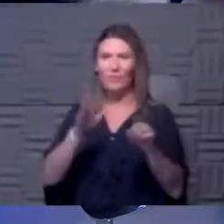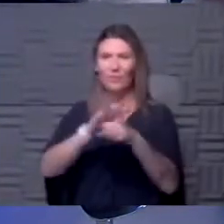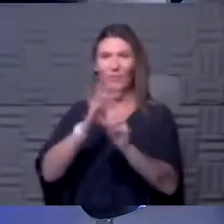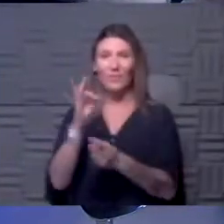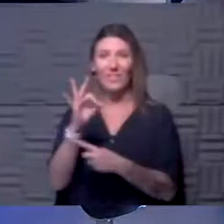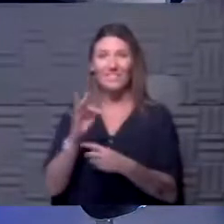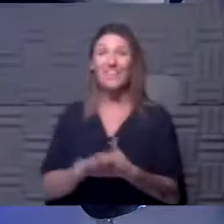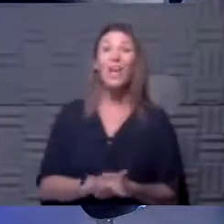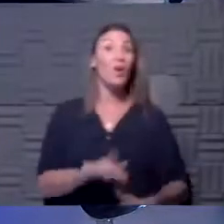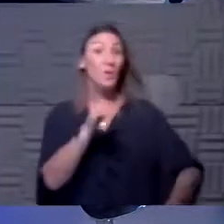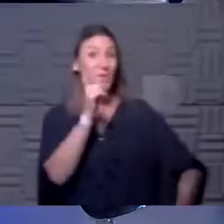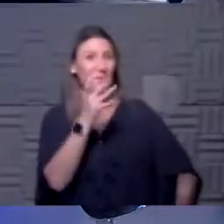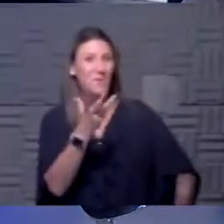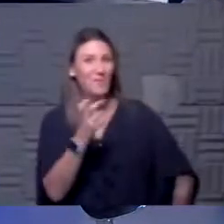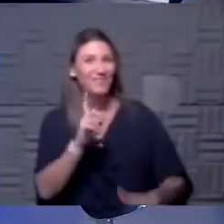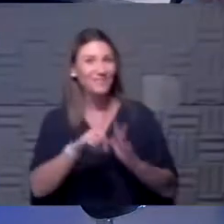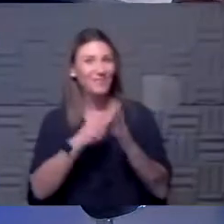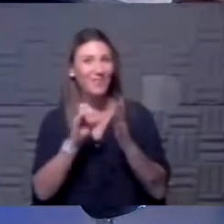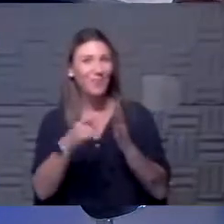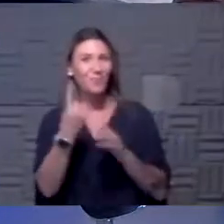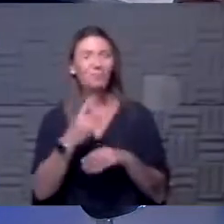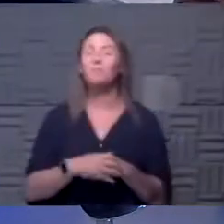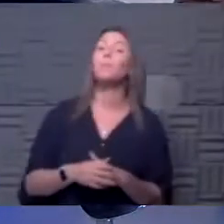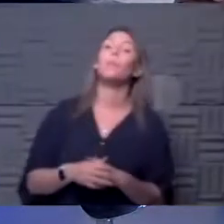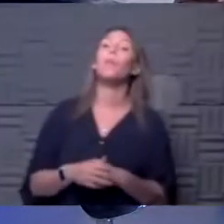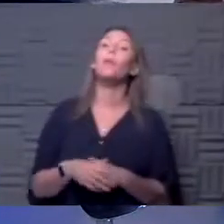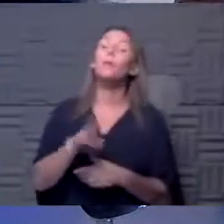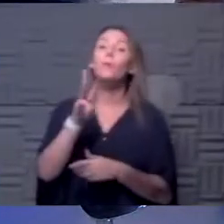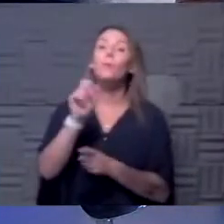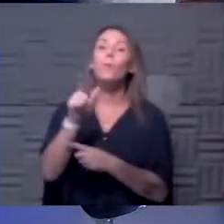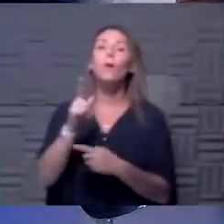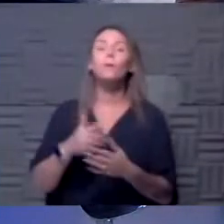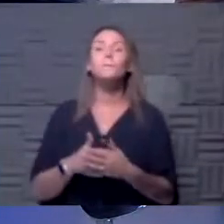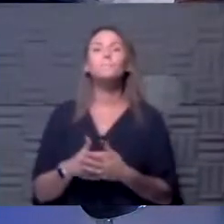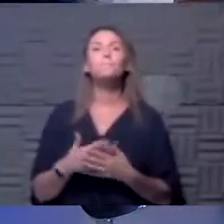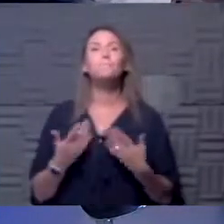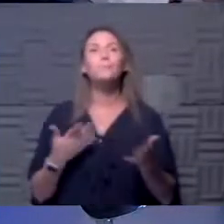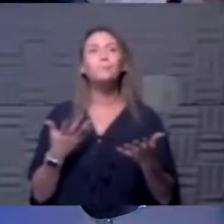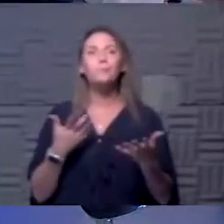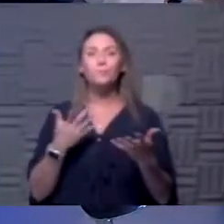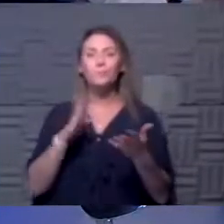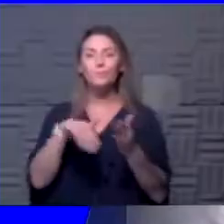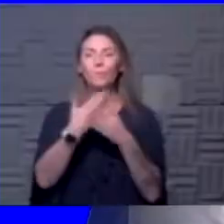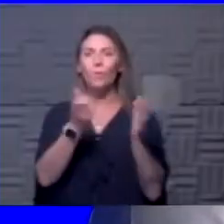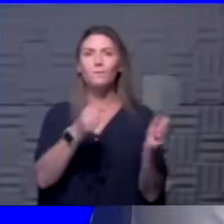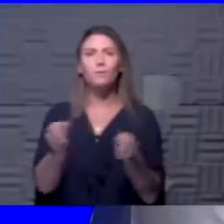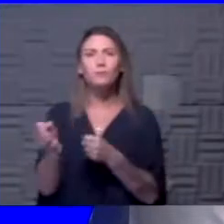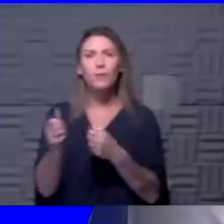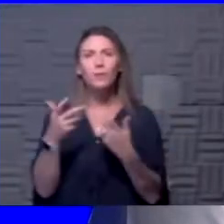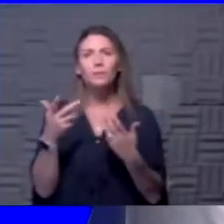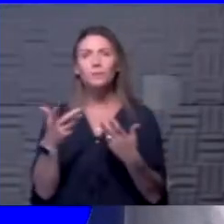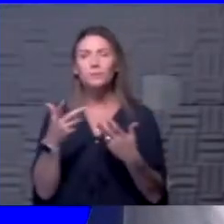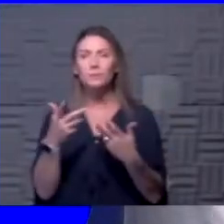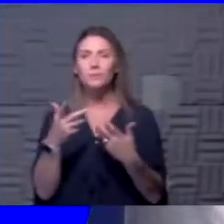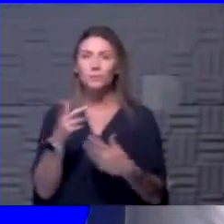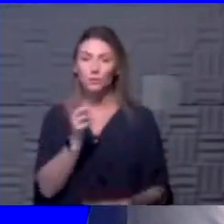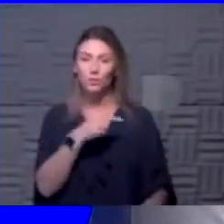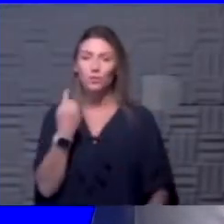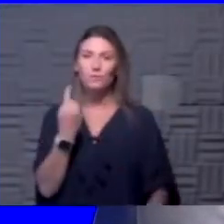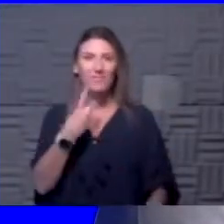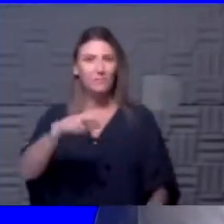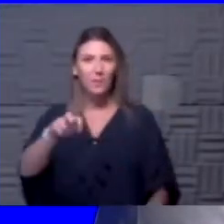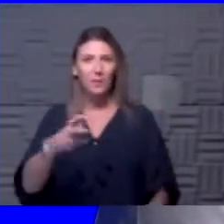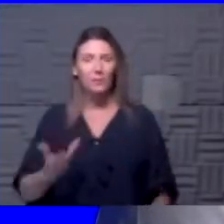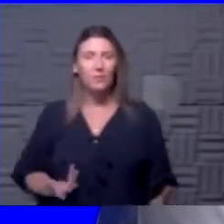Who wants to start? Well, you know, all of these strategies are risk mitigation.